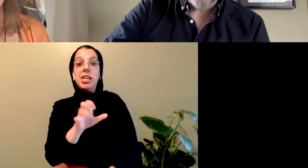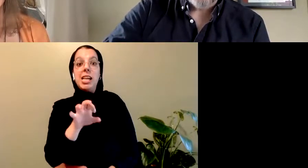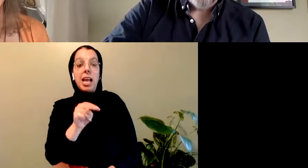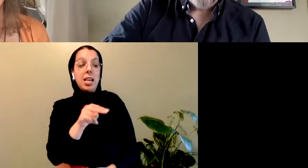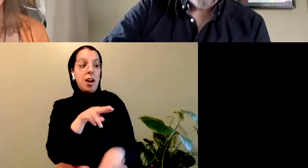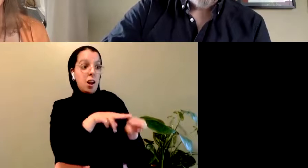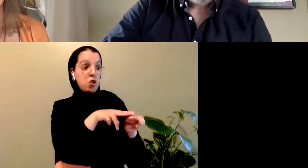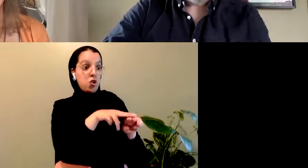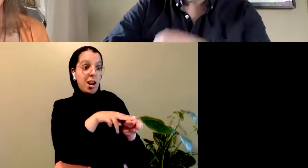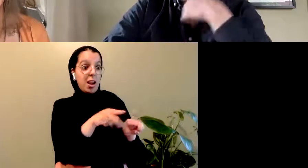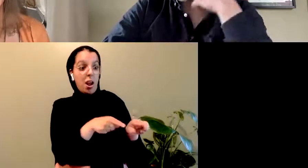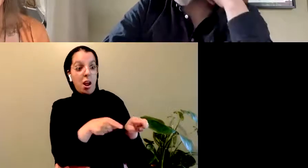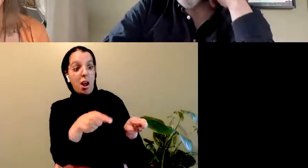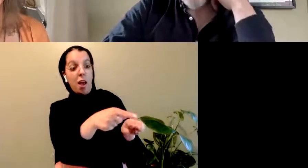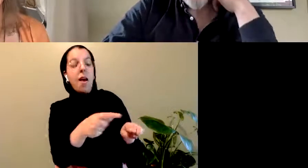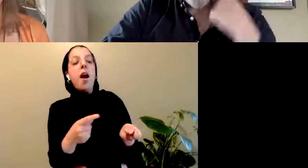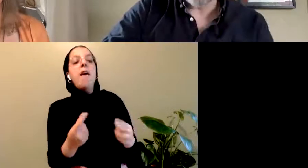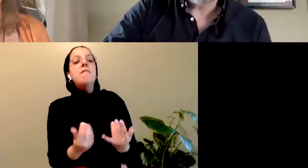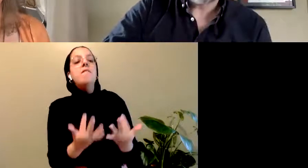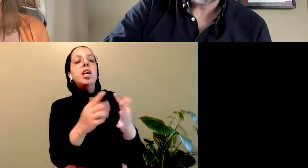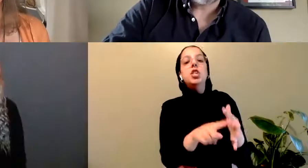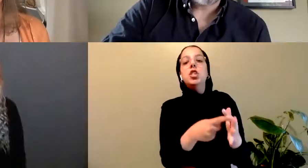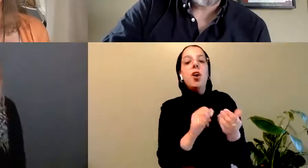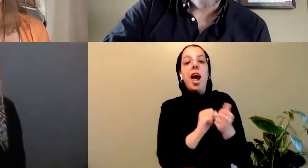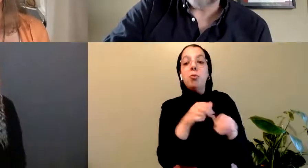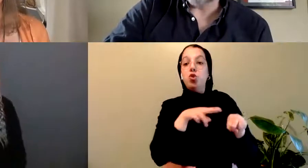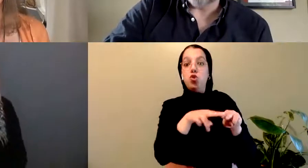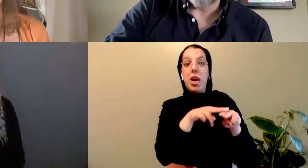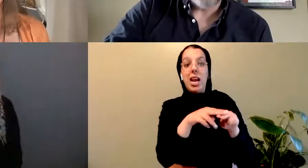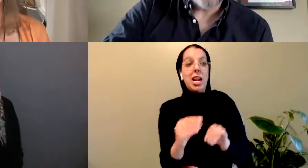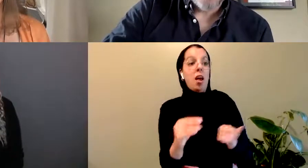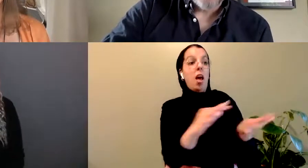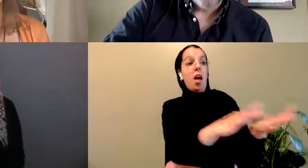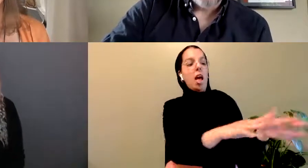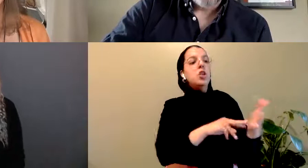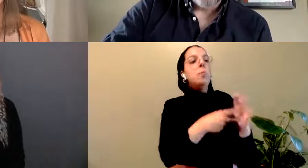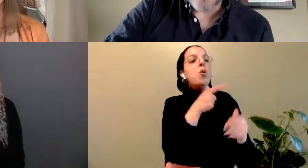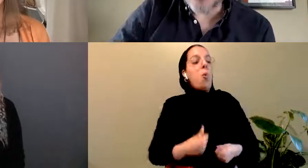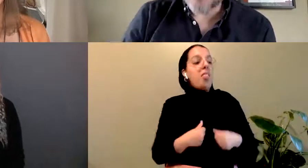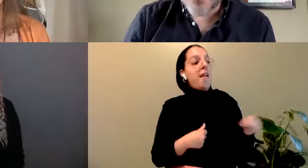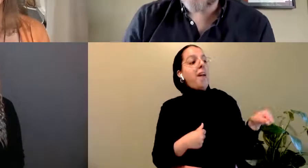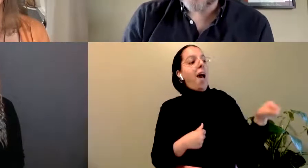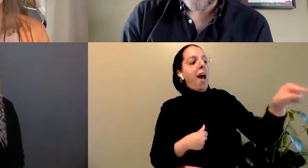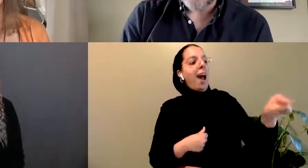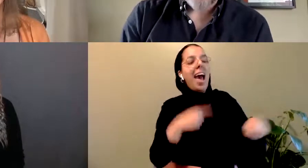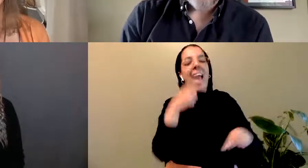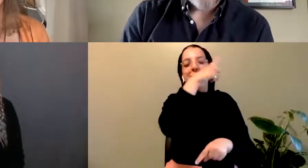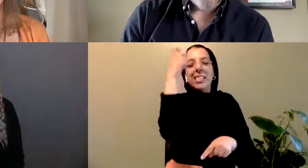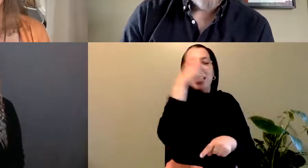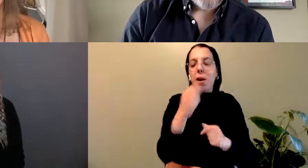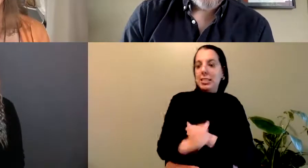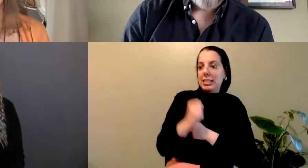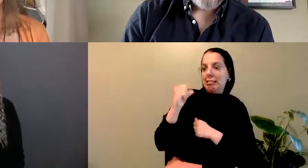threaten communities along the corridor every summer. In the last five years,